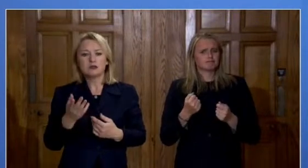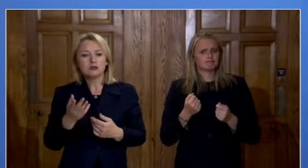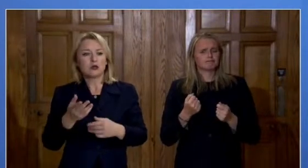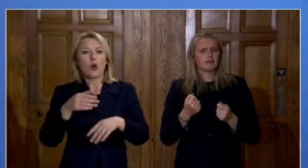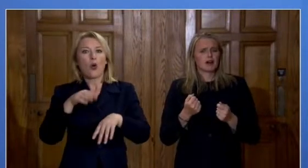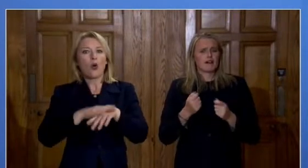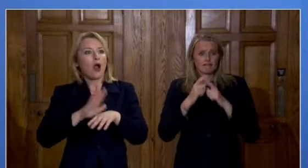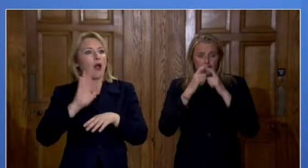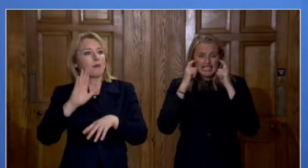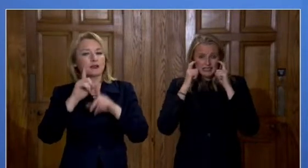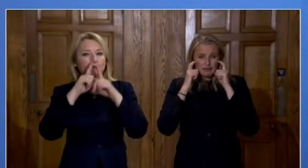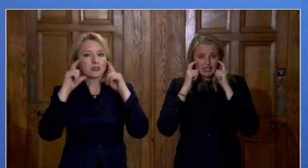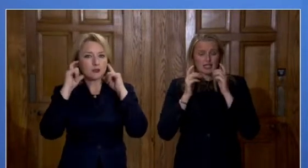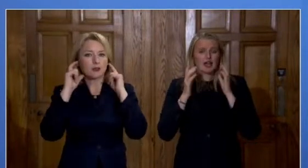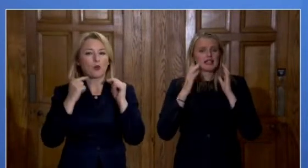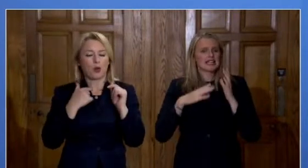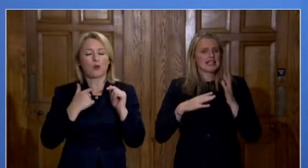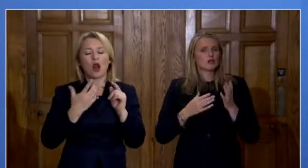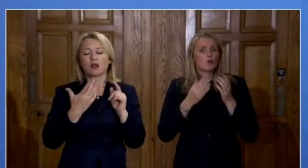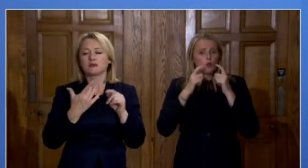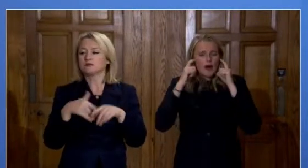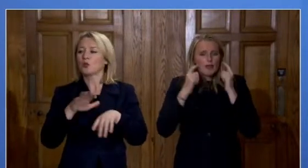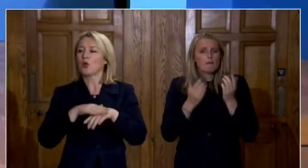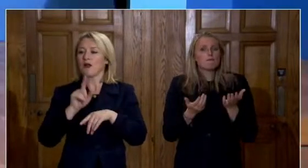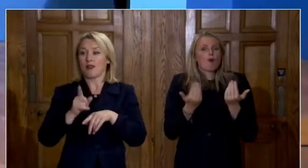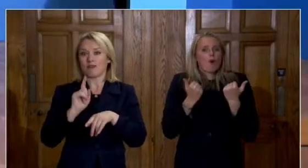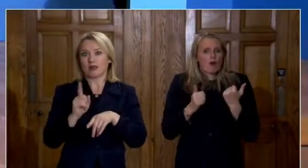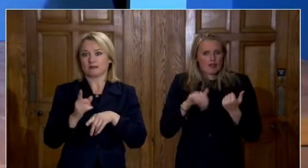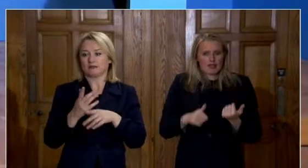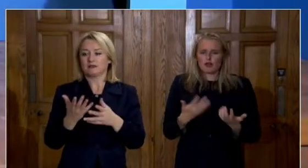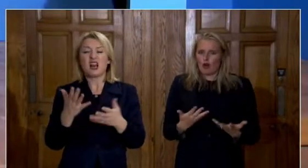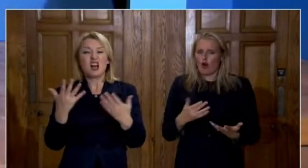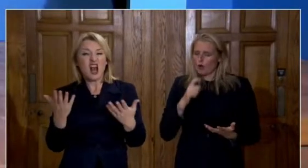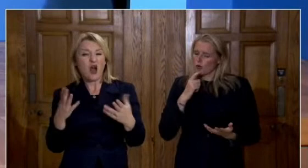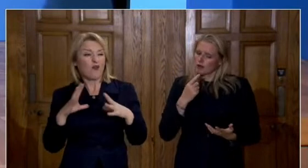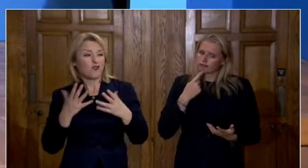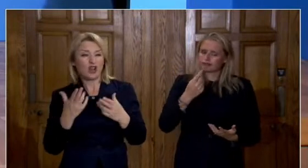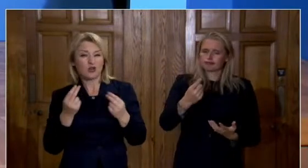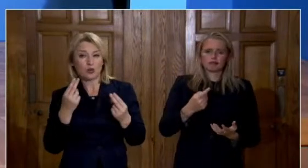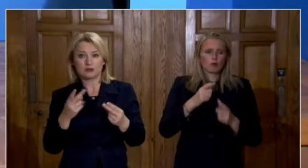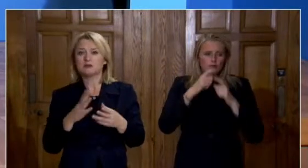face covering should actually be worn good